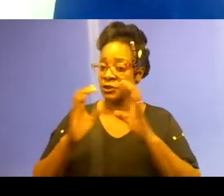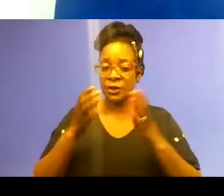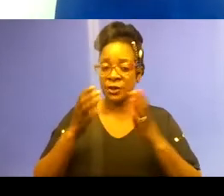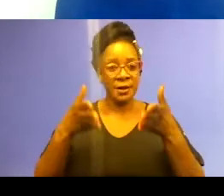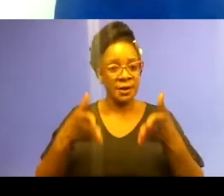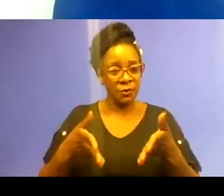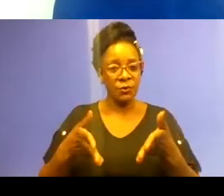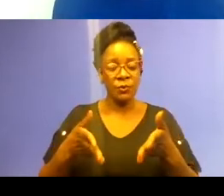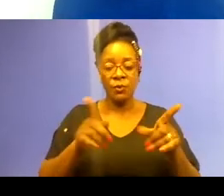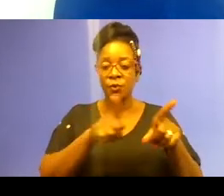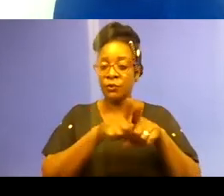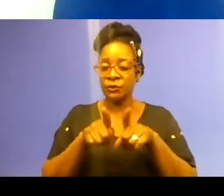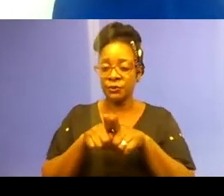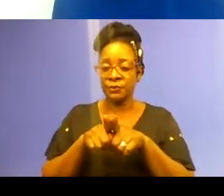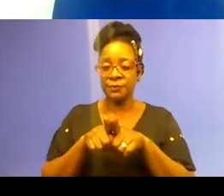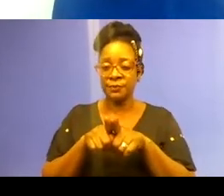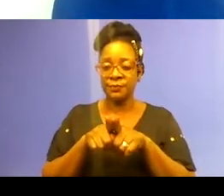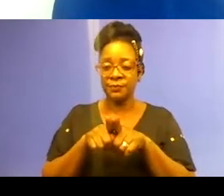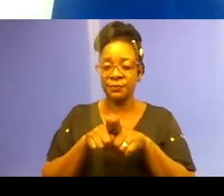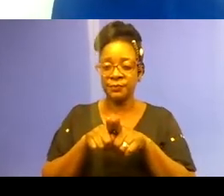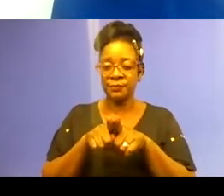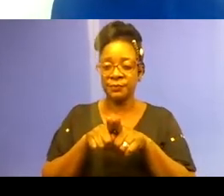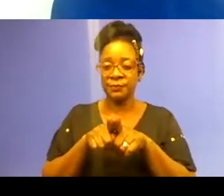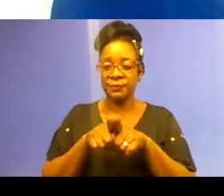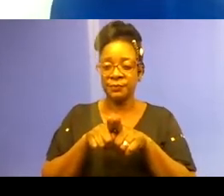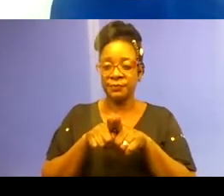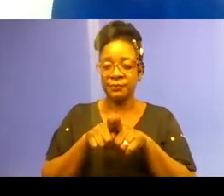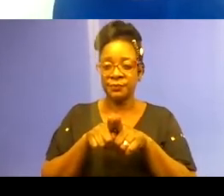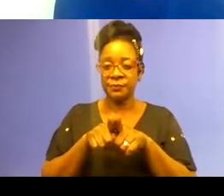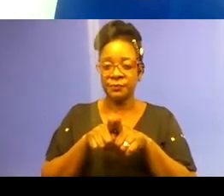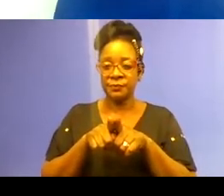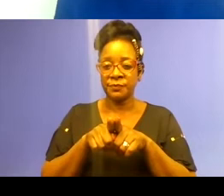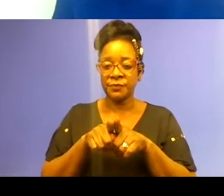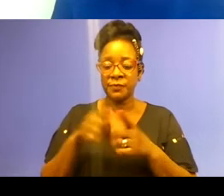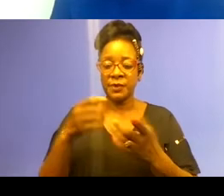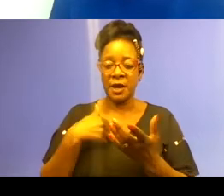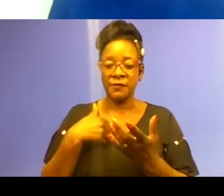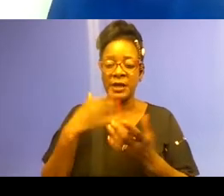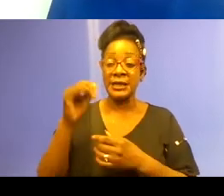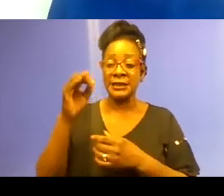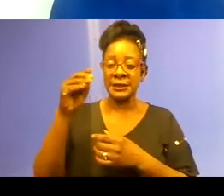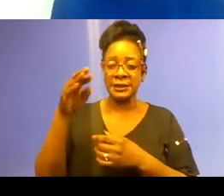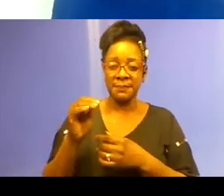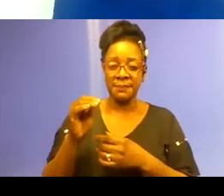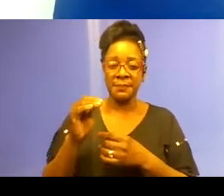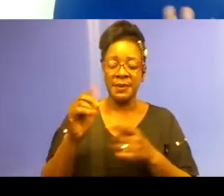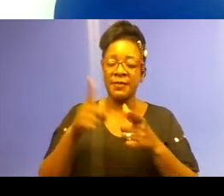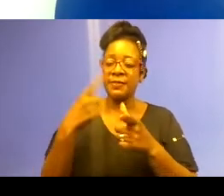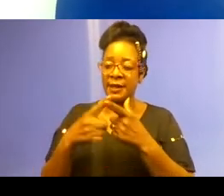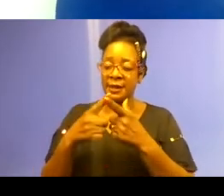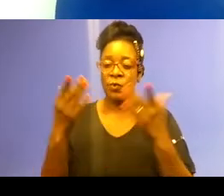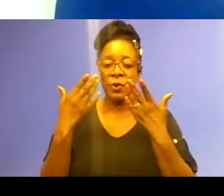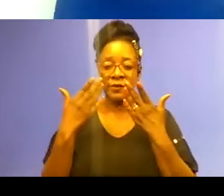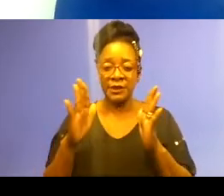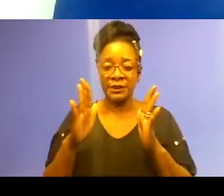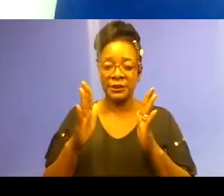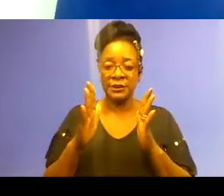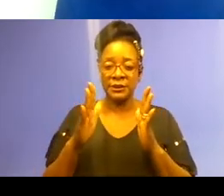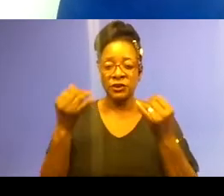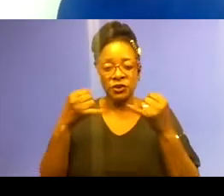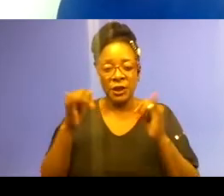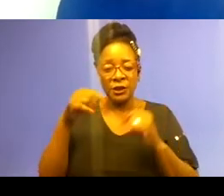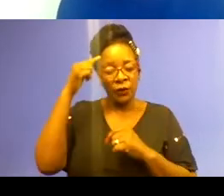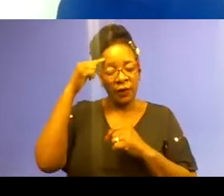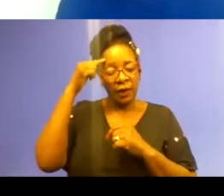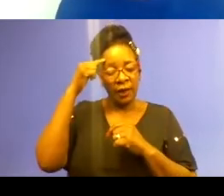get into the nuts and bolts of systemic racism. And then we'll finish by figuring out next steps. Where do